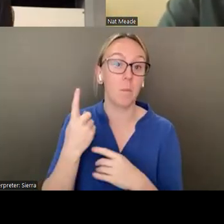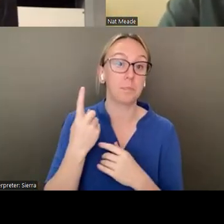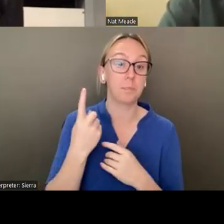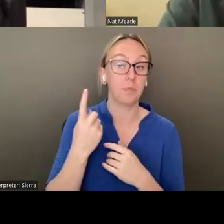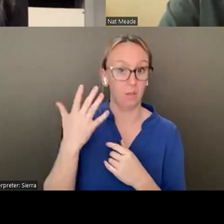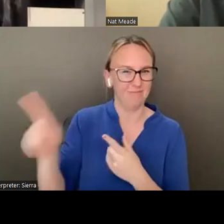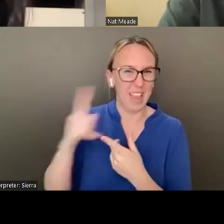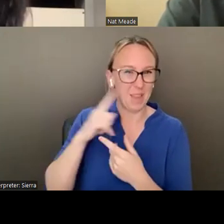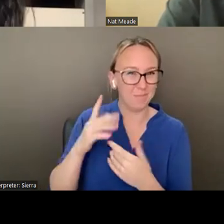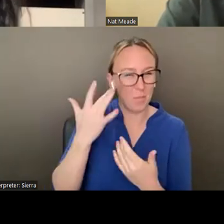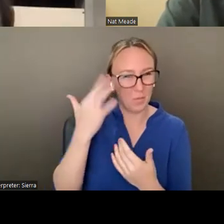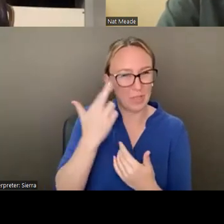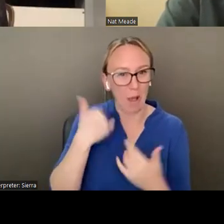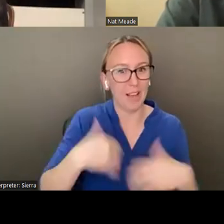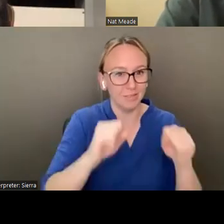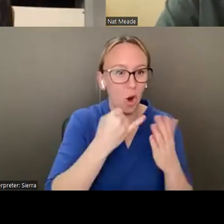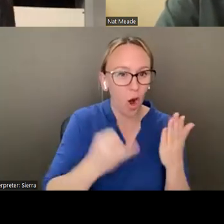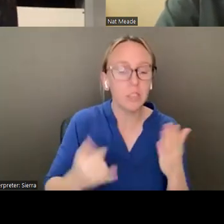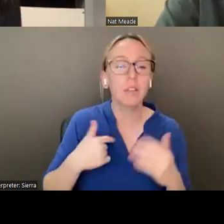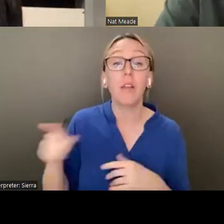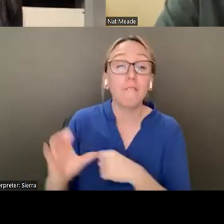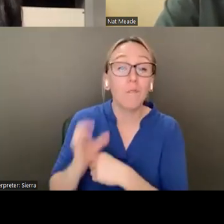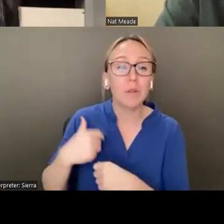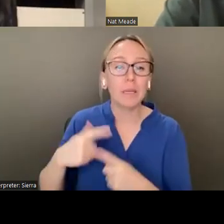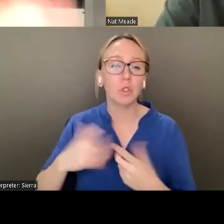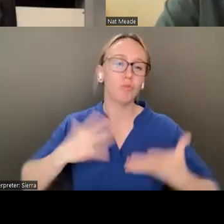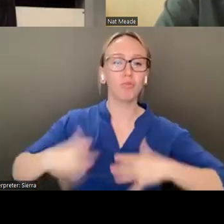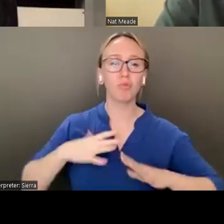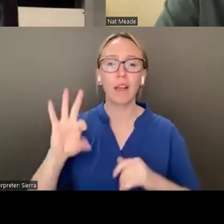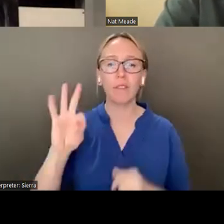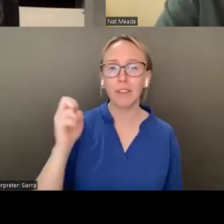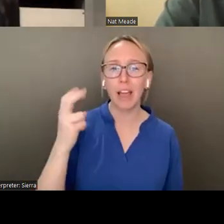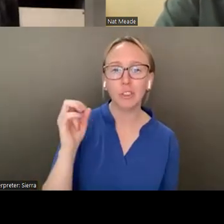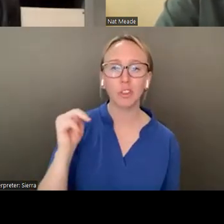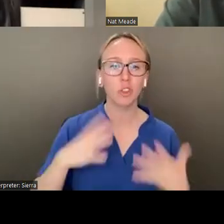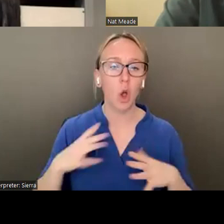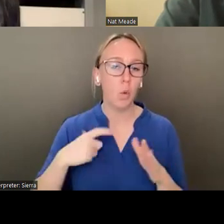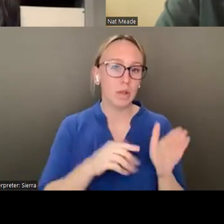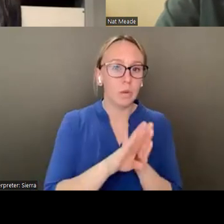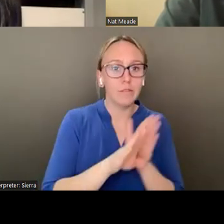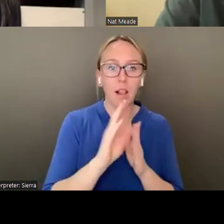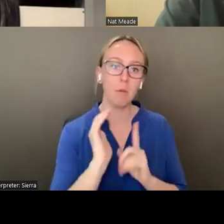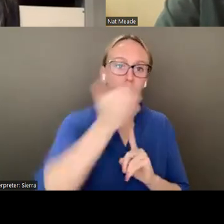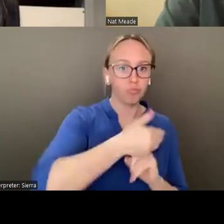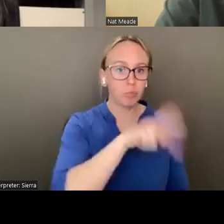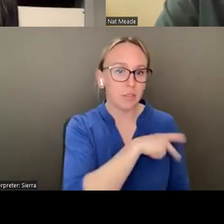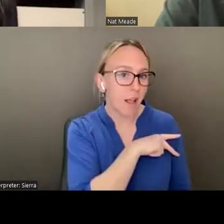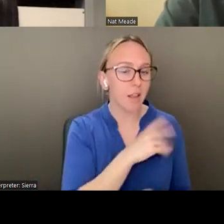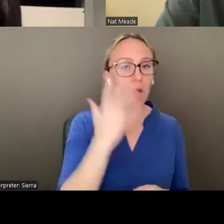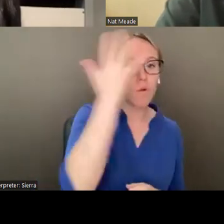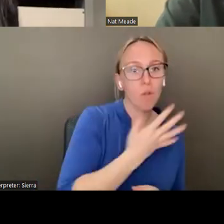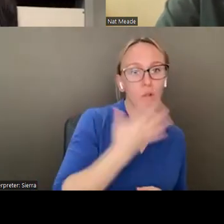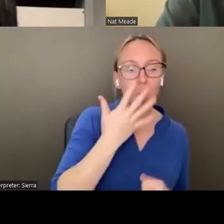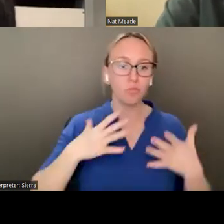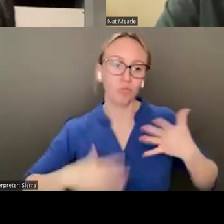develop personas, talents, looks, everything. And this was often when